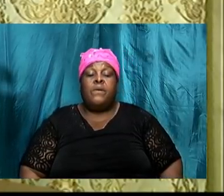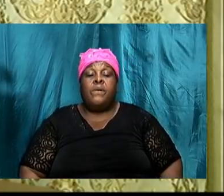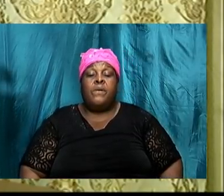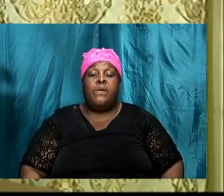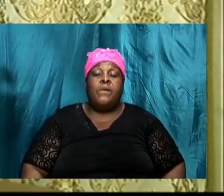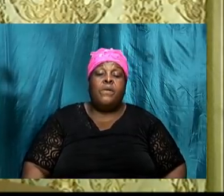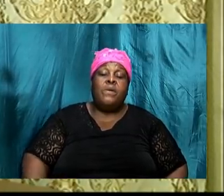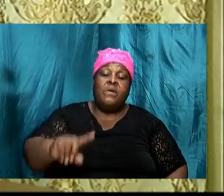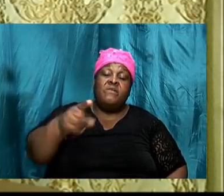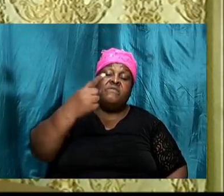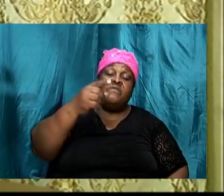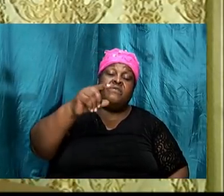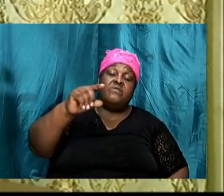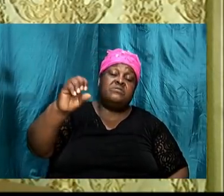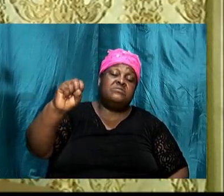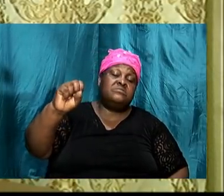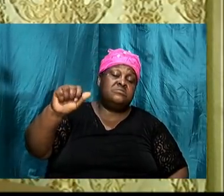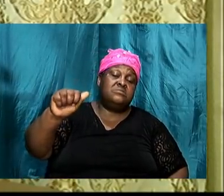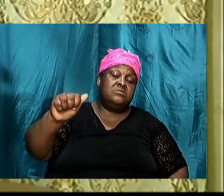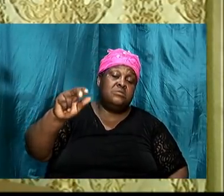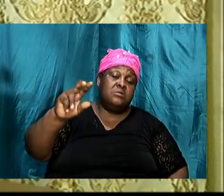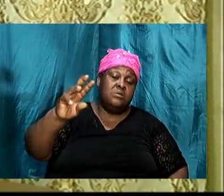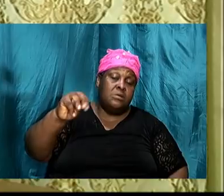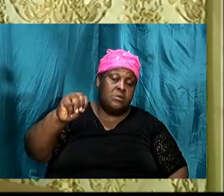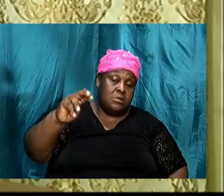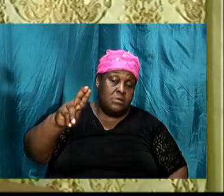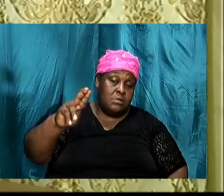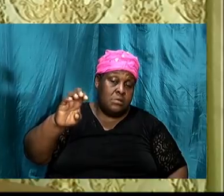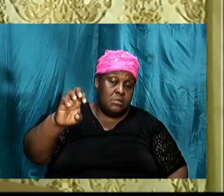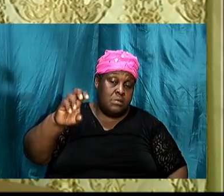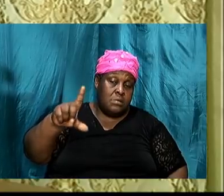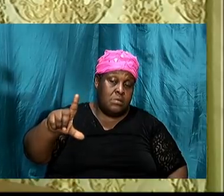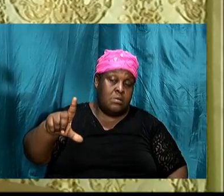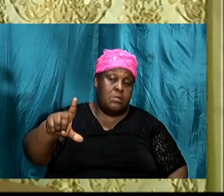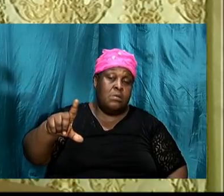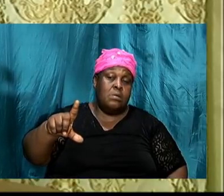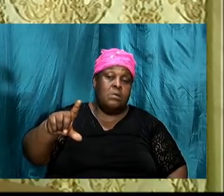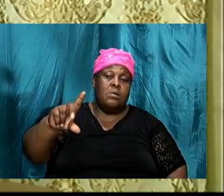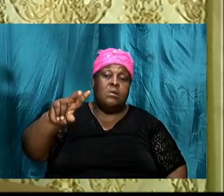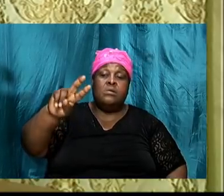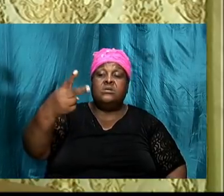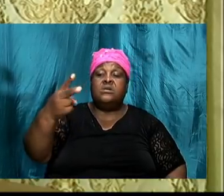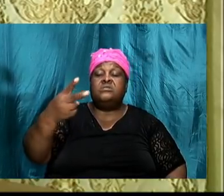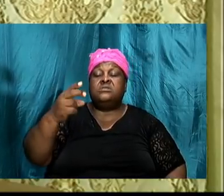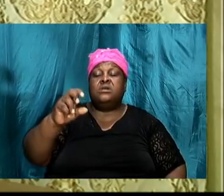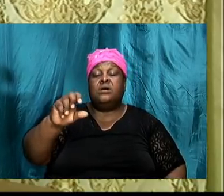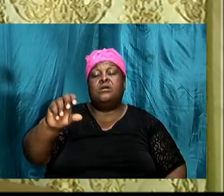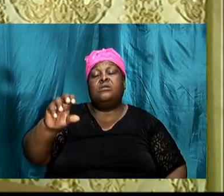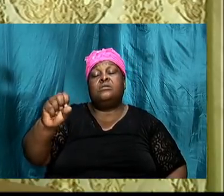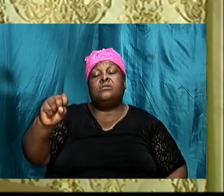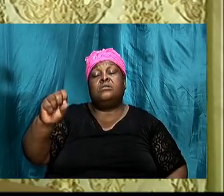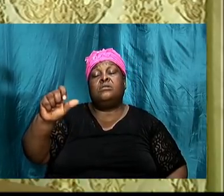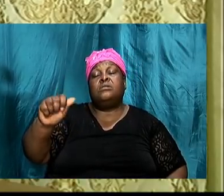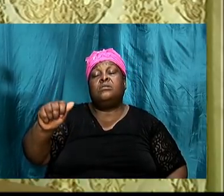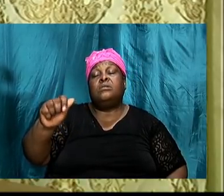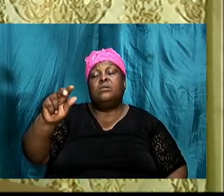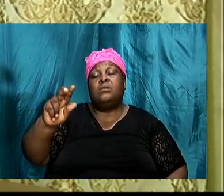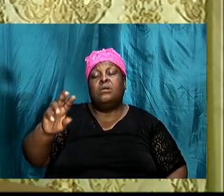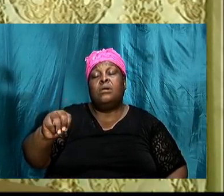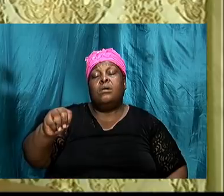1 Samuel 30, 8 to 9, 2 Samuel 2, 1 to 2,